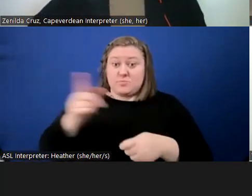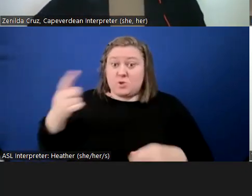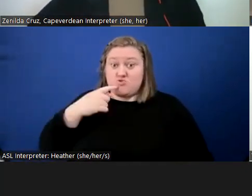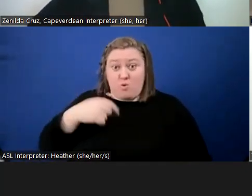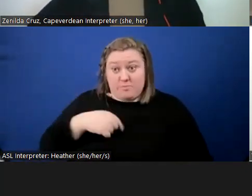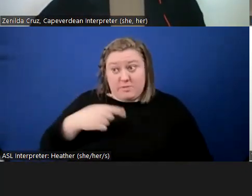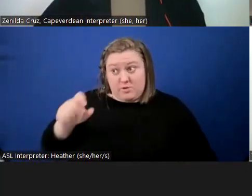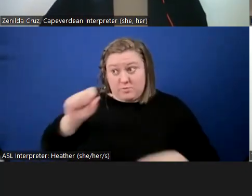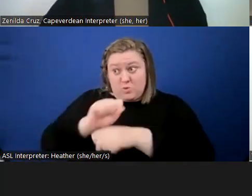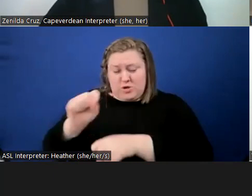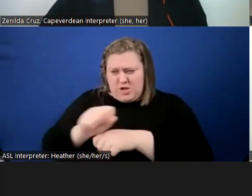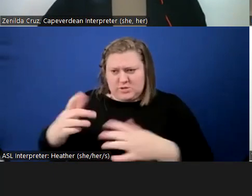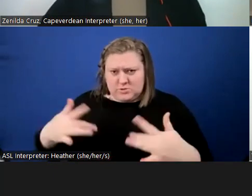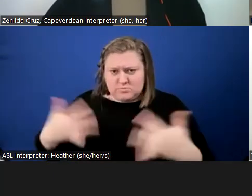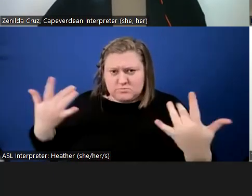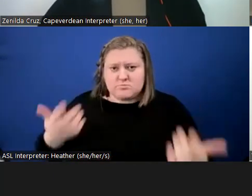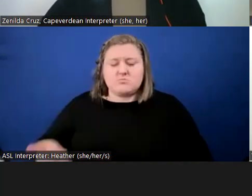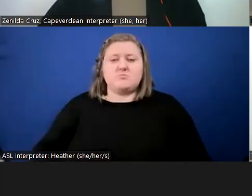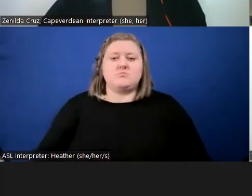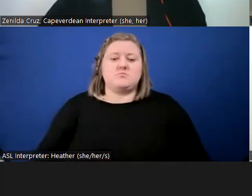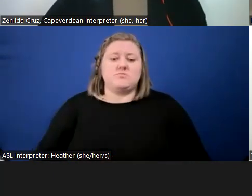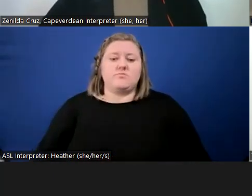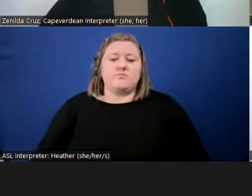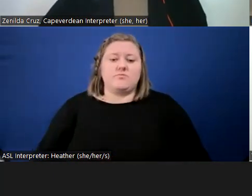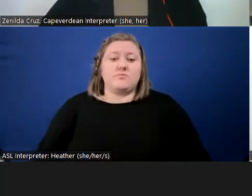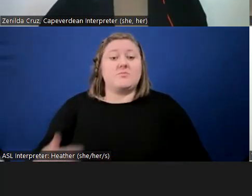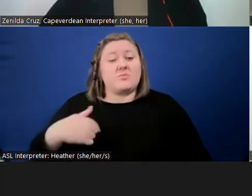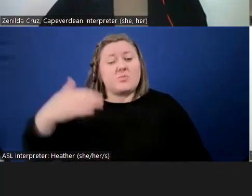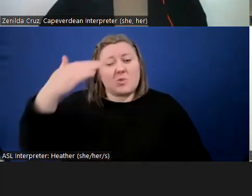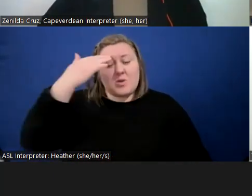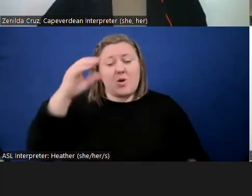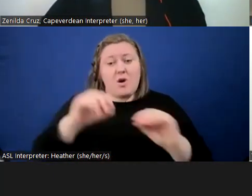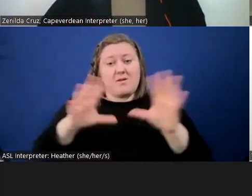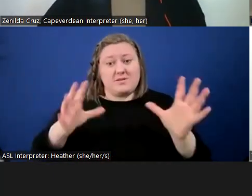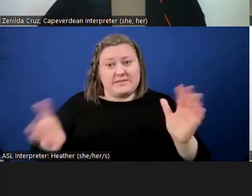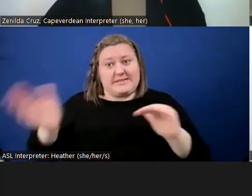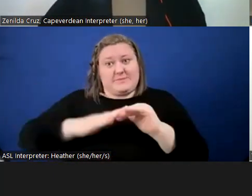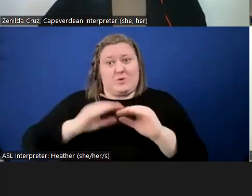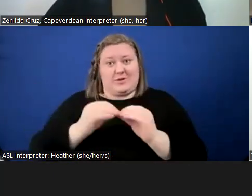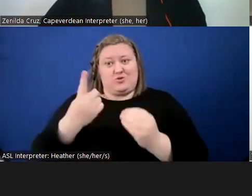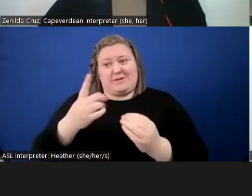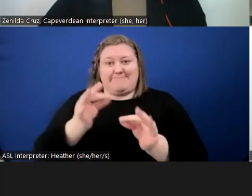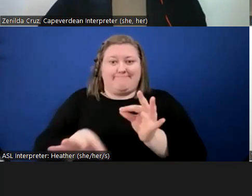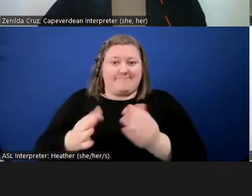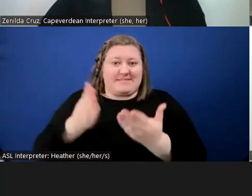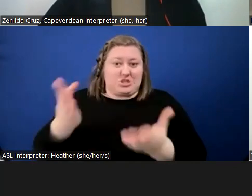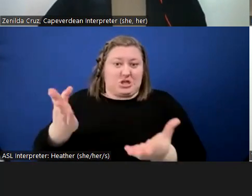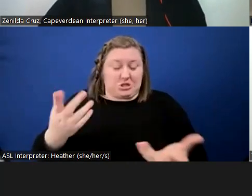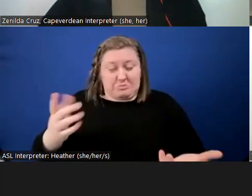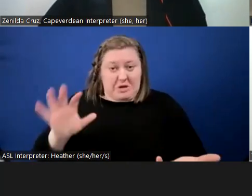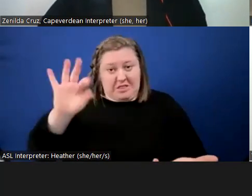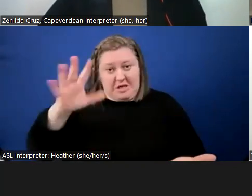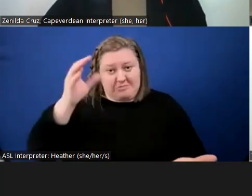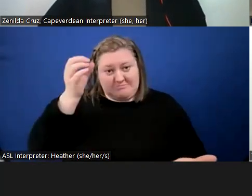you would be working on this. I know that that does take more than just a suggestion, but I thought I might offer it nonetheless.